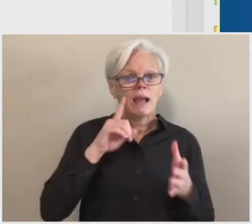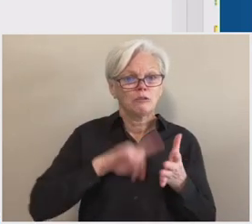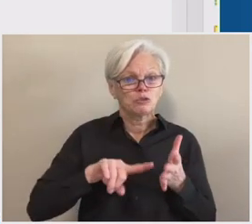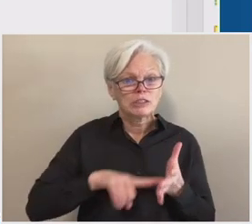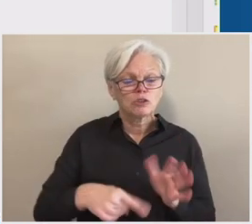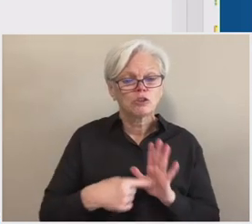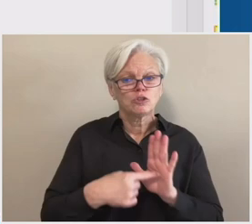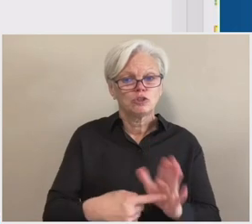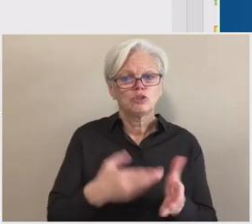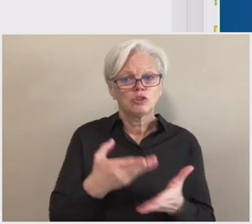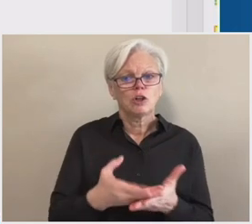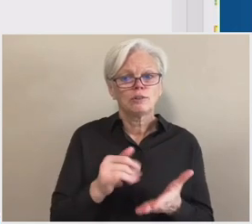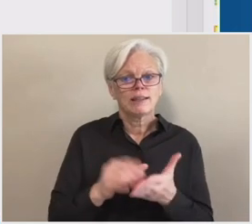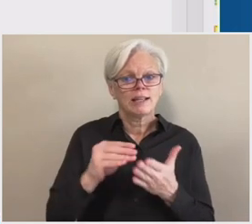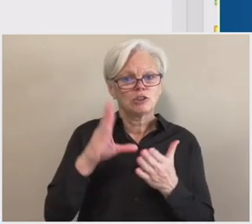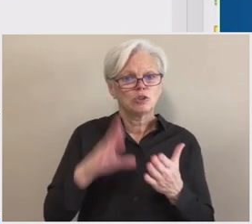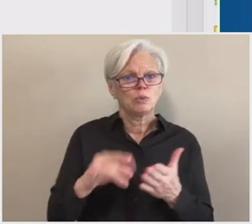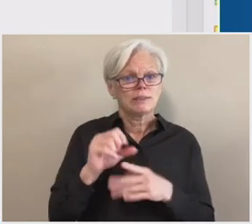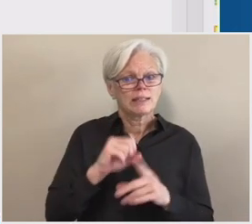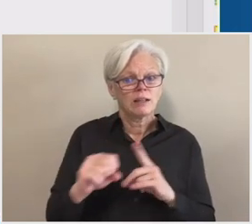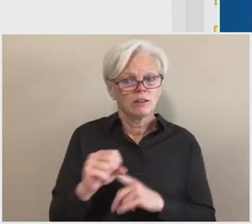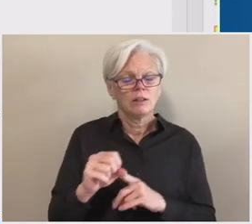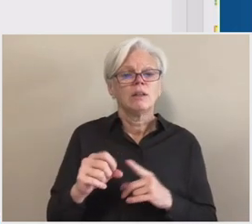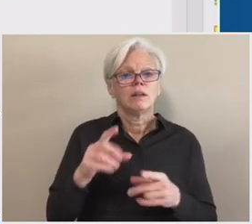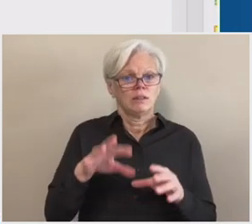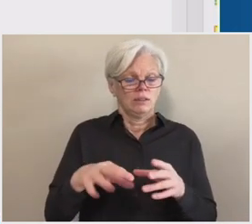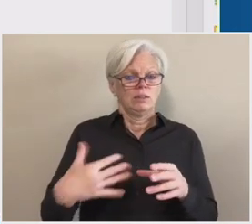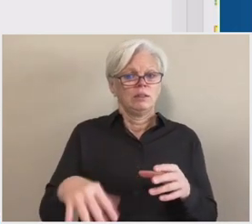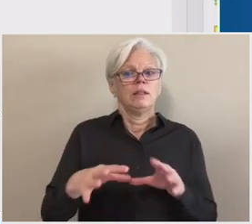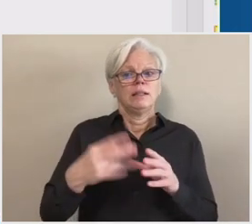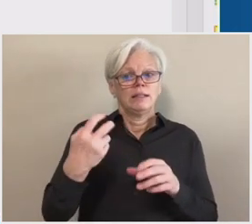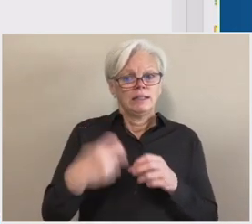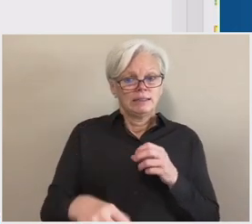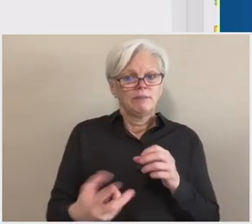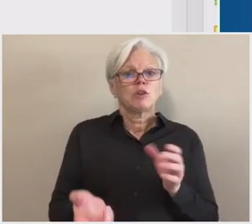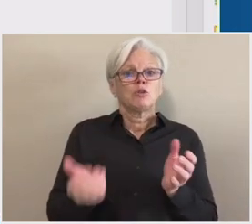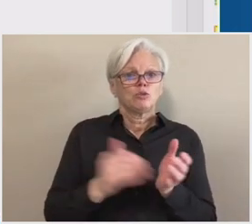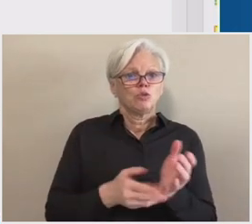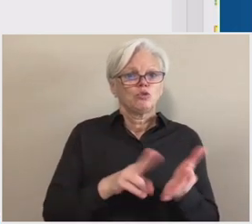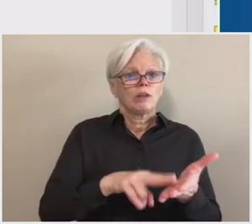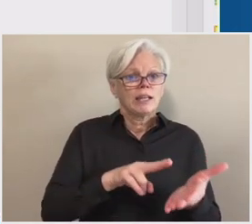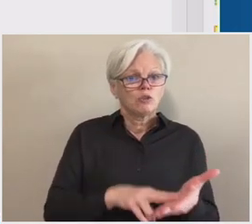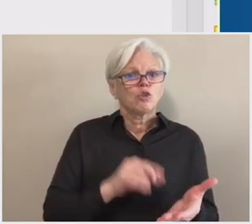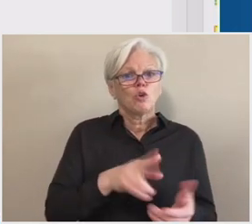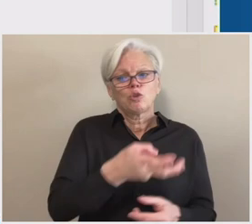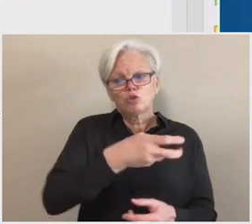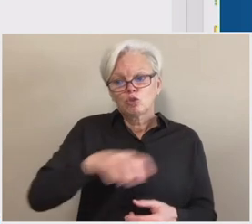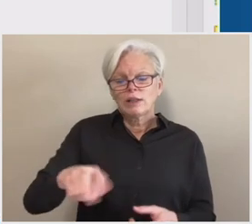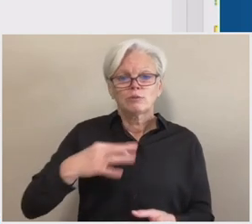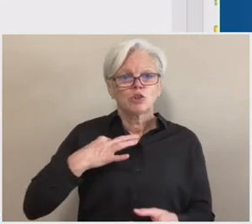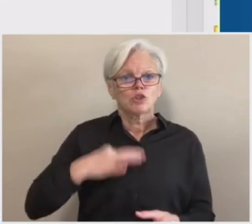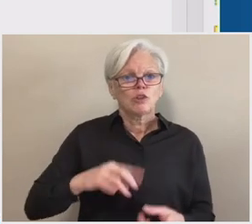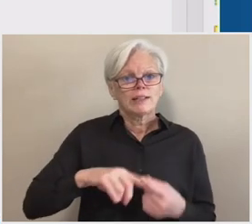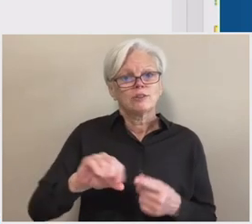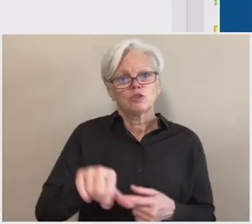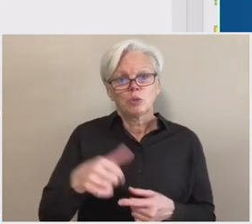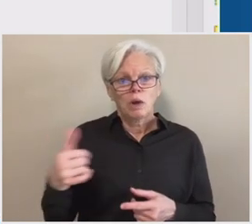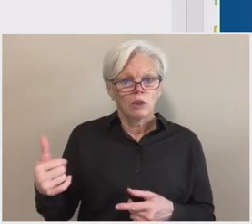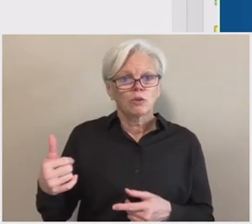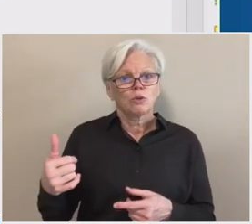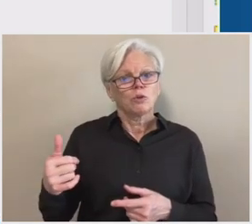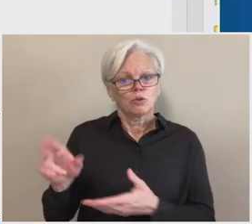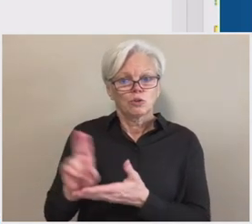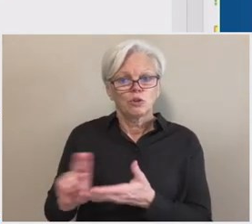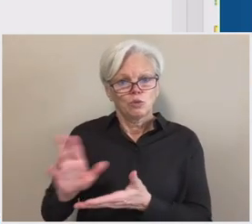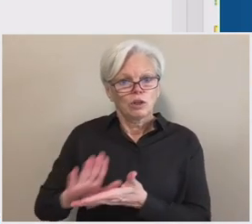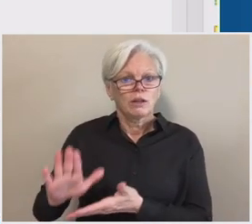those situations often find, uh, find it difficult to either re-enroll or transfer their credits elsewhere. Uh, so we do seek